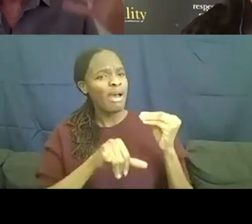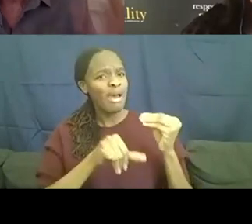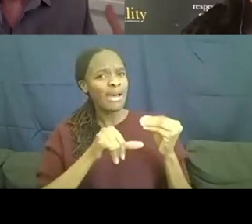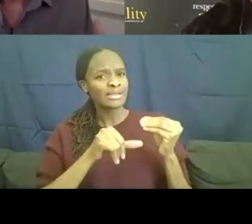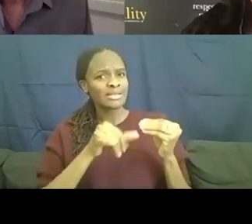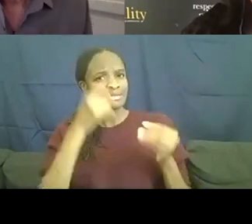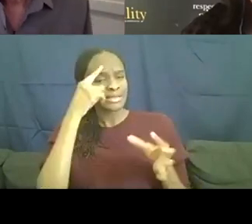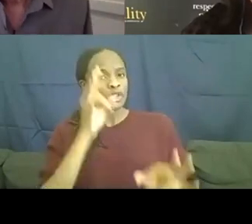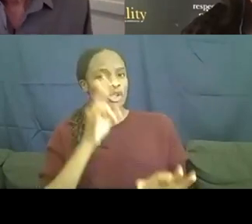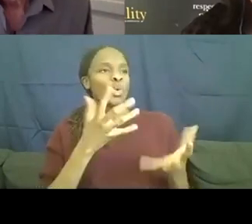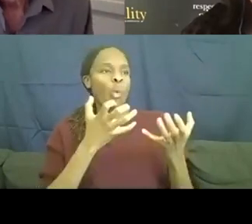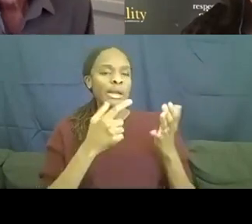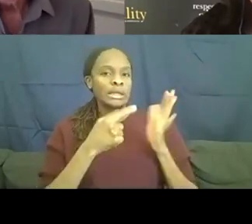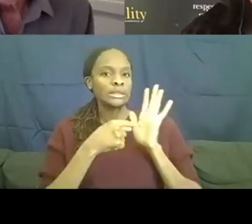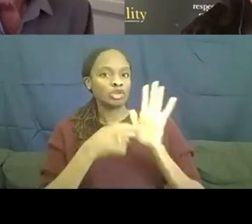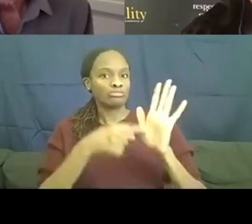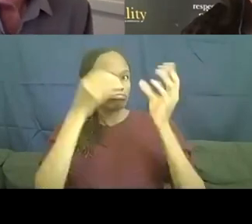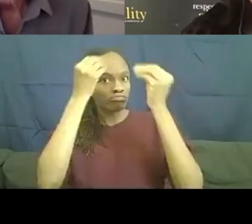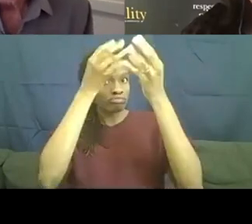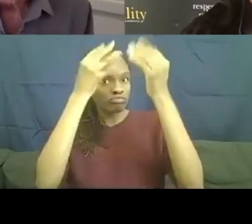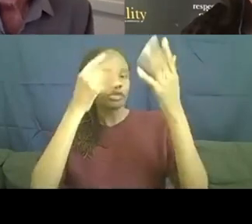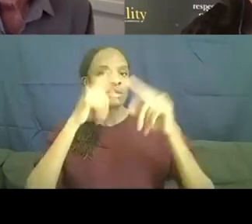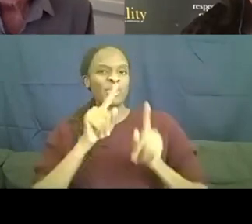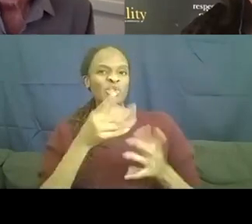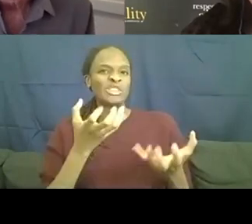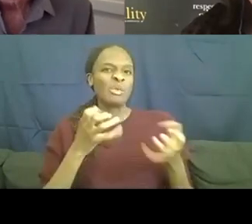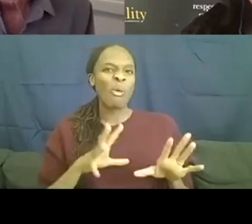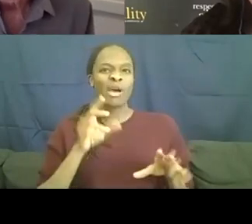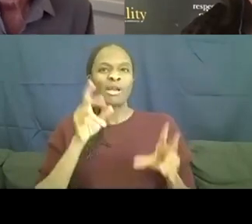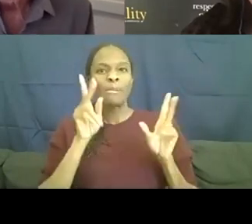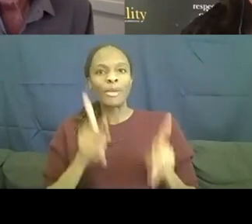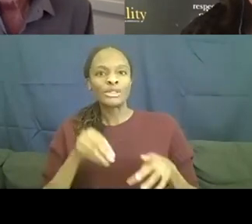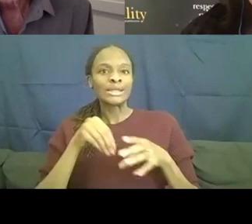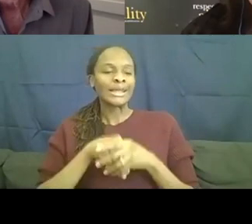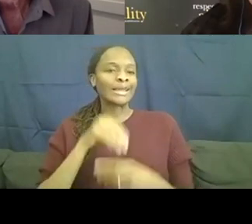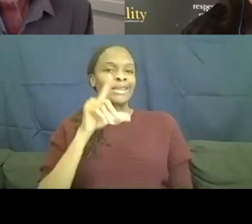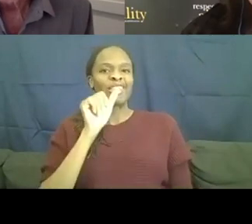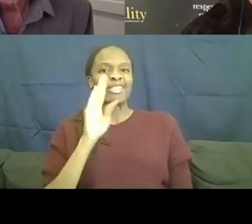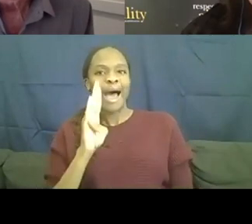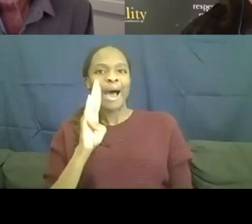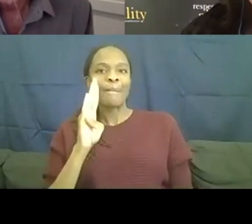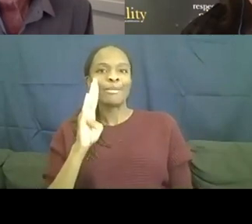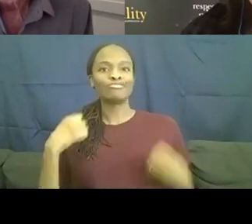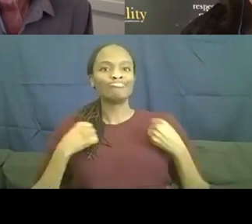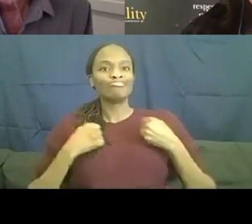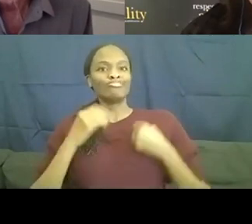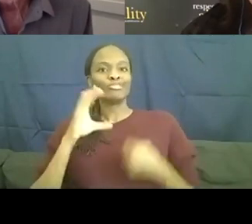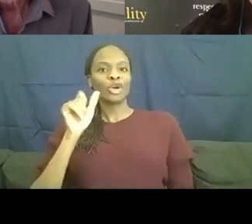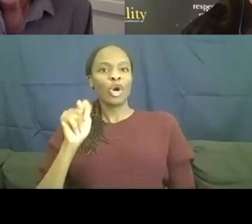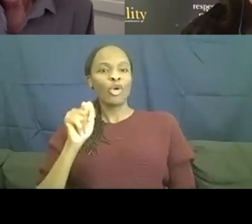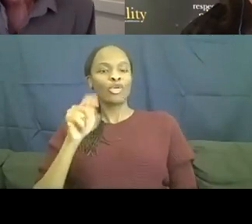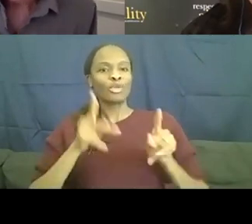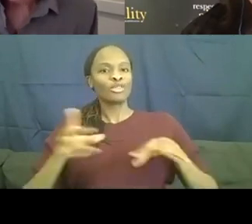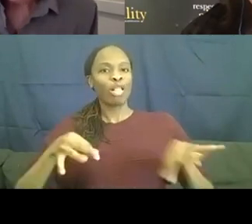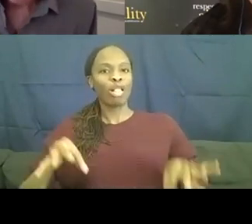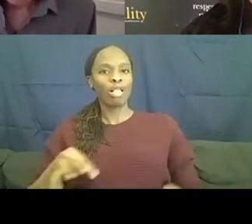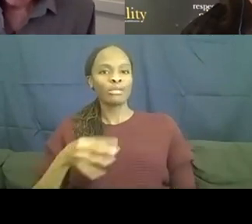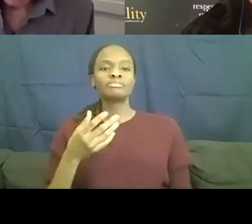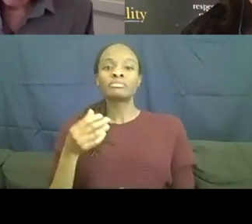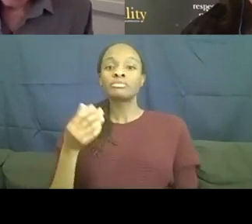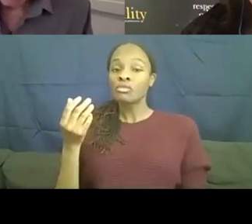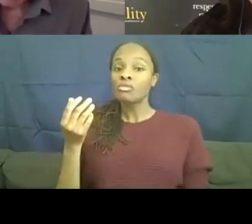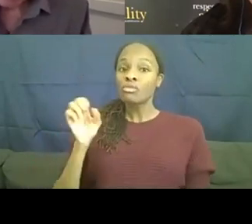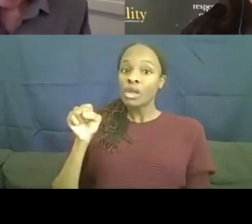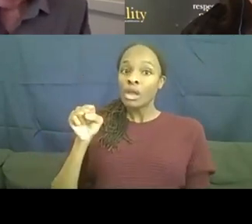have, you know, the guy in the lab code or the person sort of explaining it all. When we first